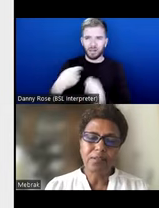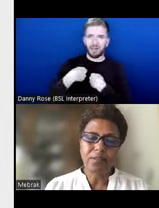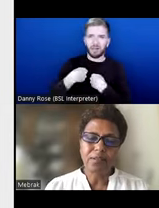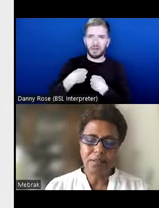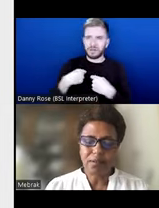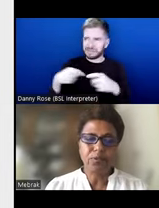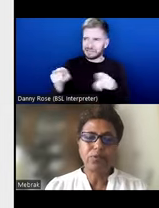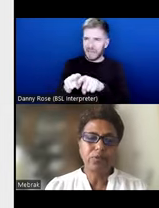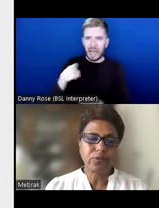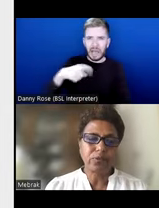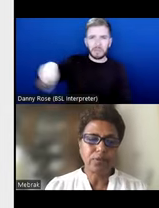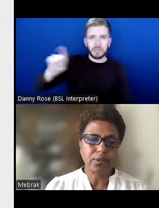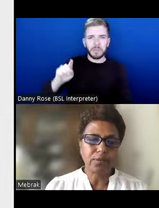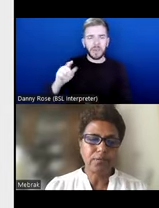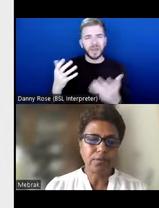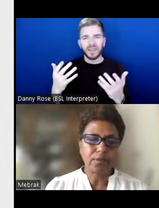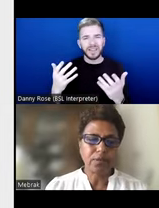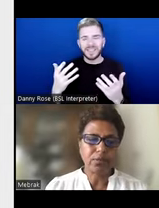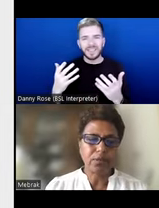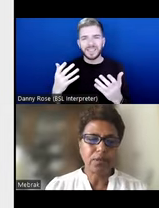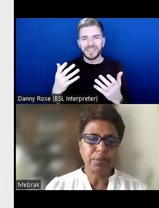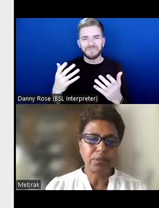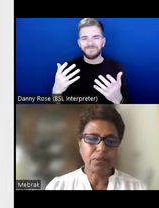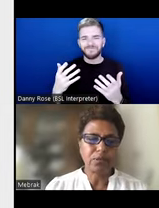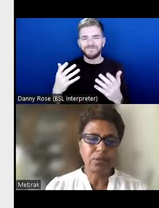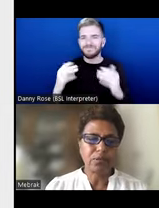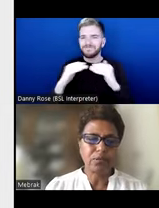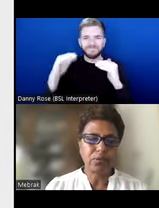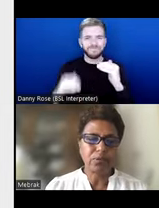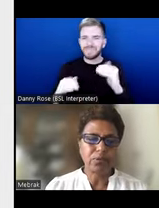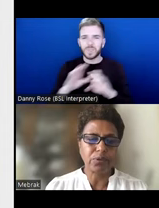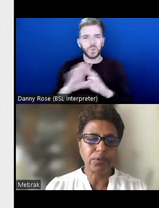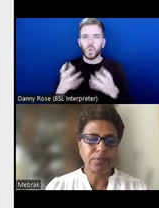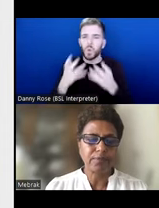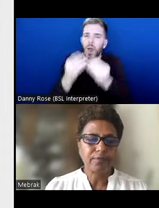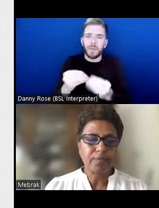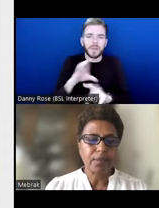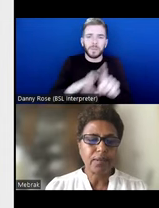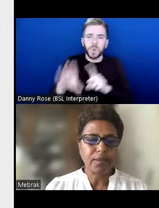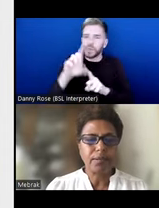is, is, is, also not, not helping communities to go forward.